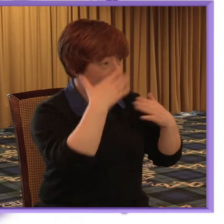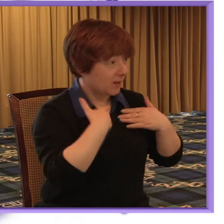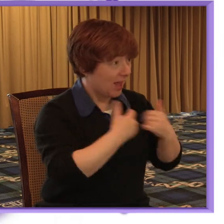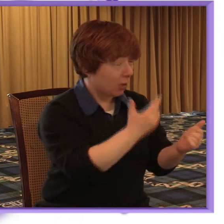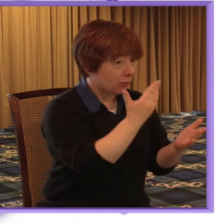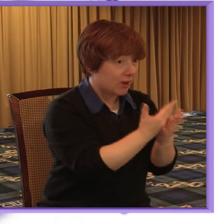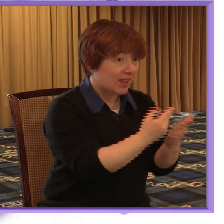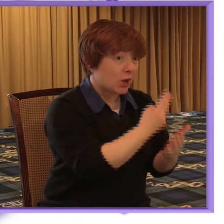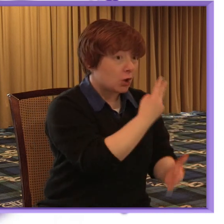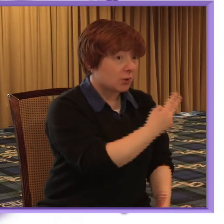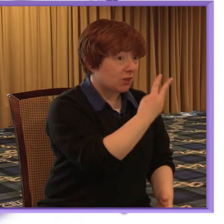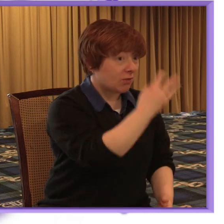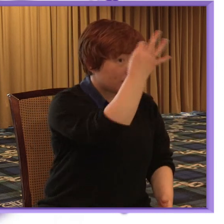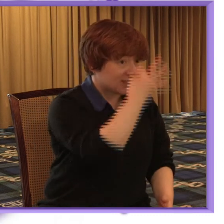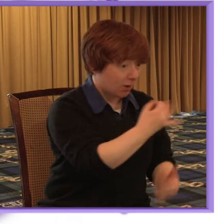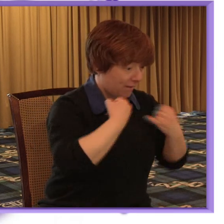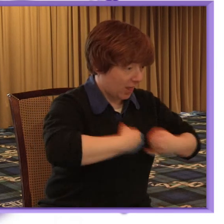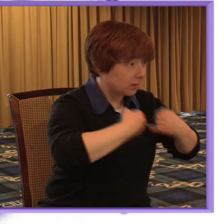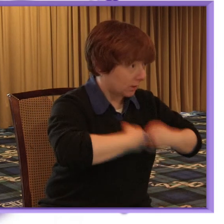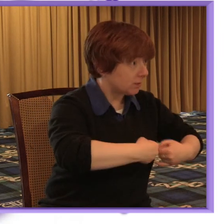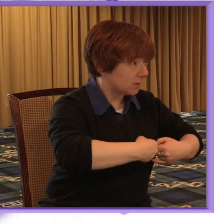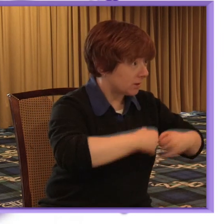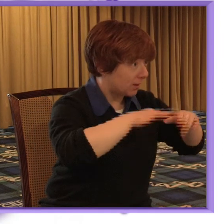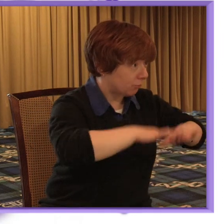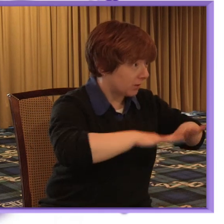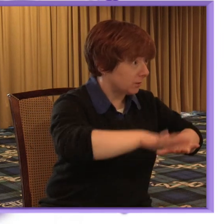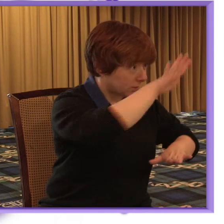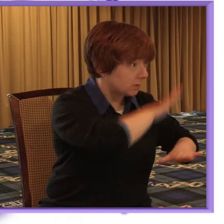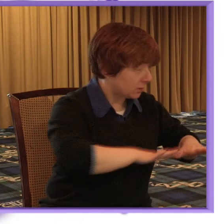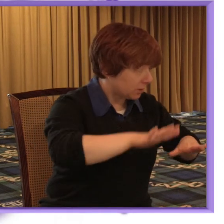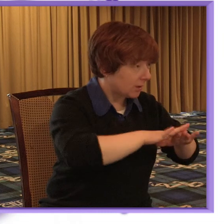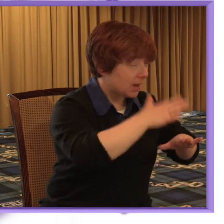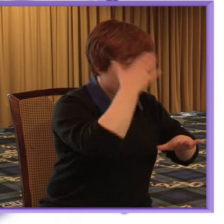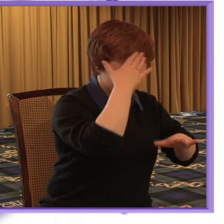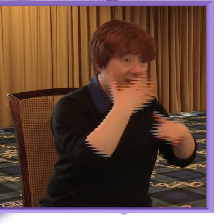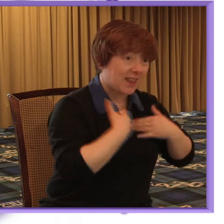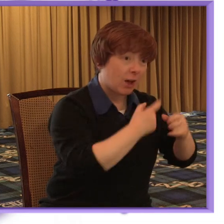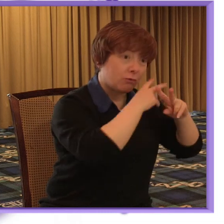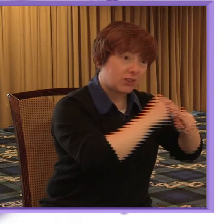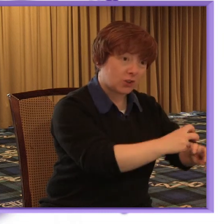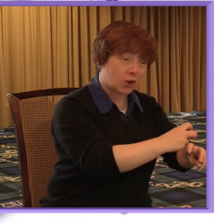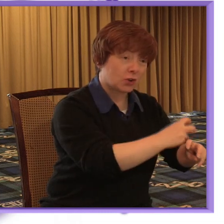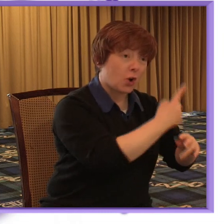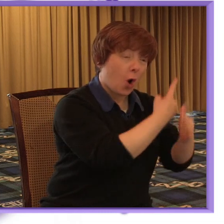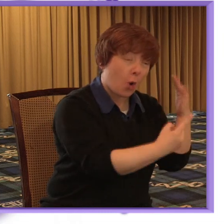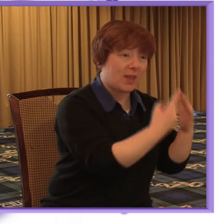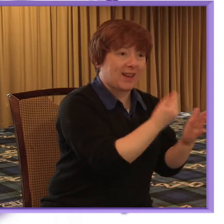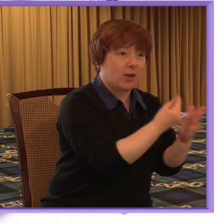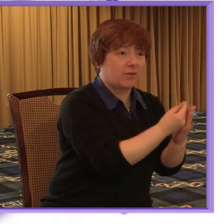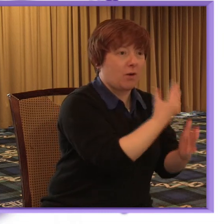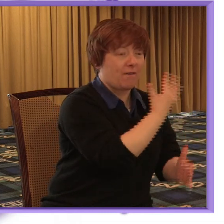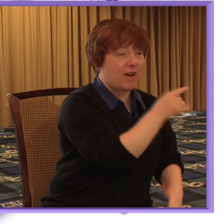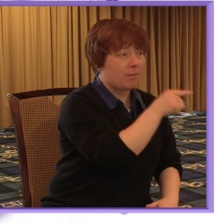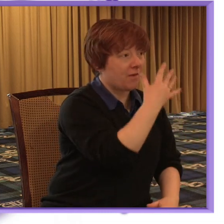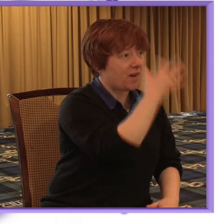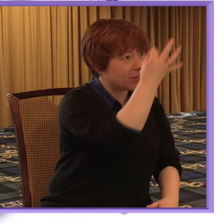for 23 percent of the disease burden in the UK mental health research is only 5.5 percent of the spending within that